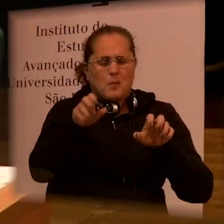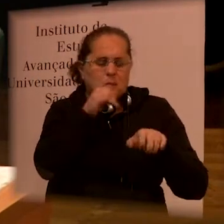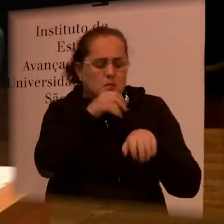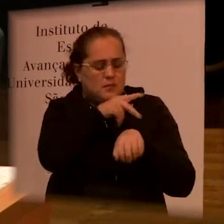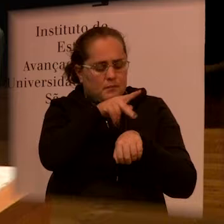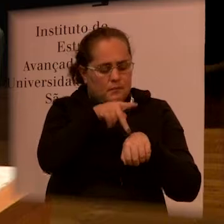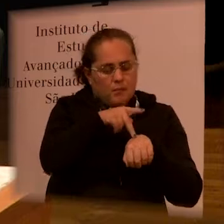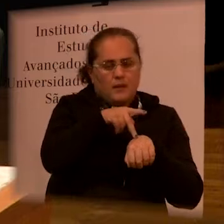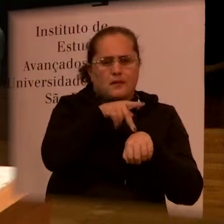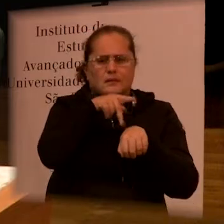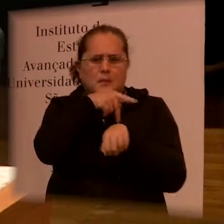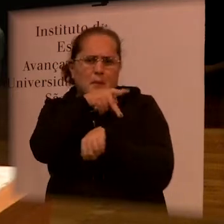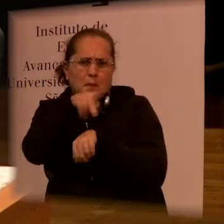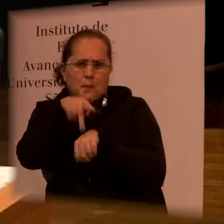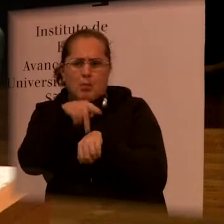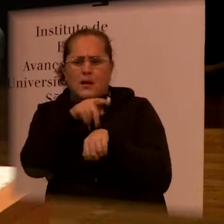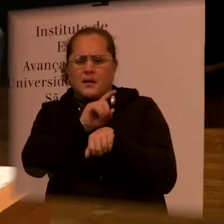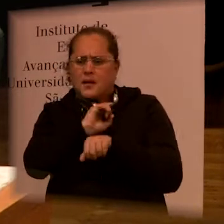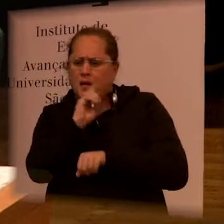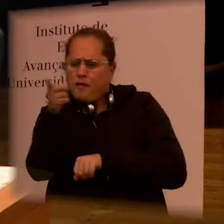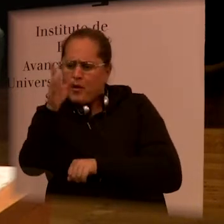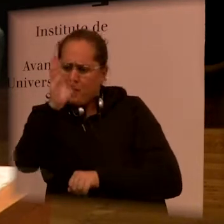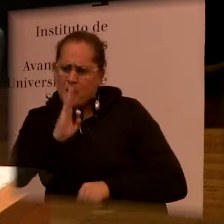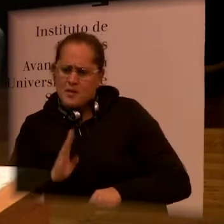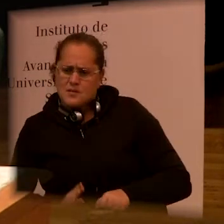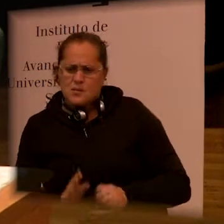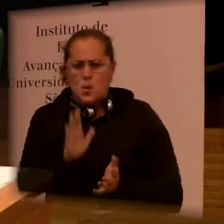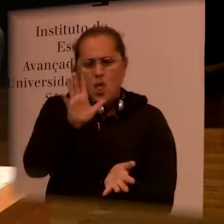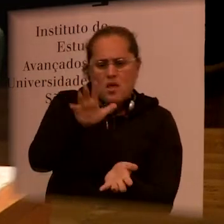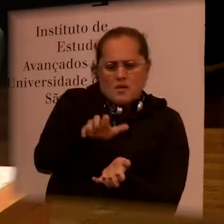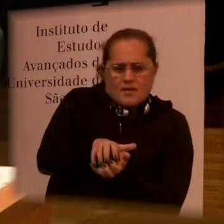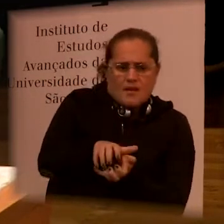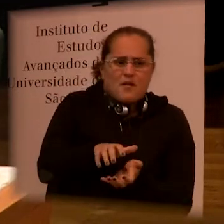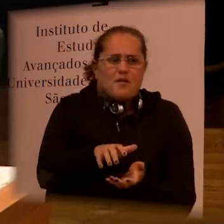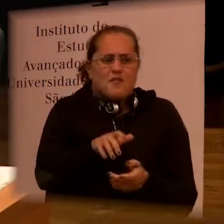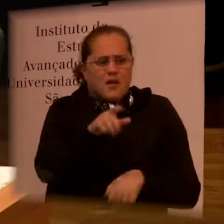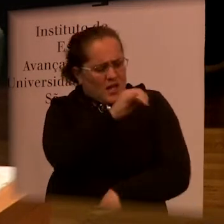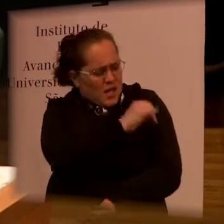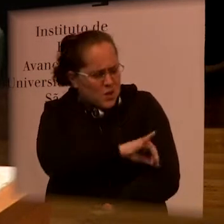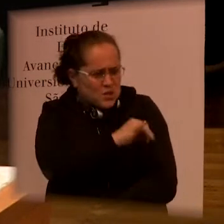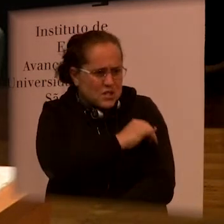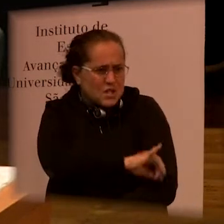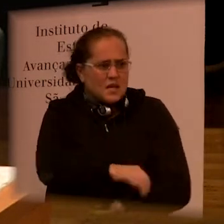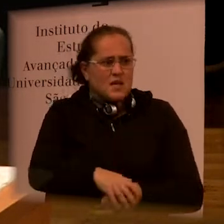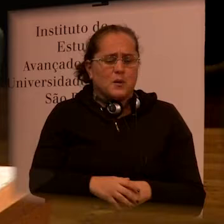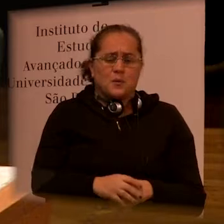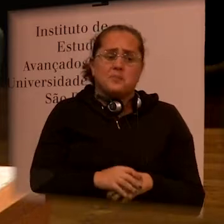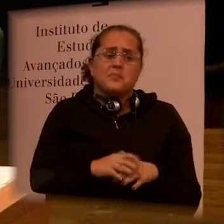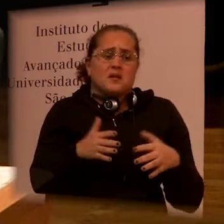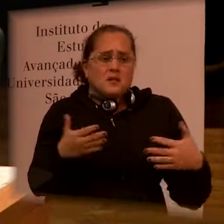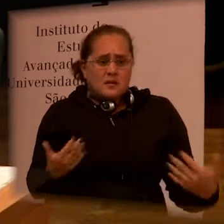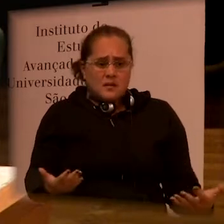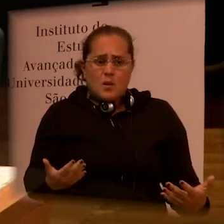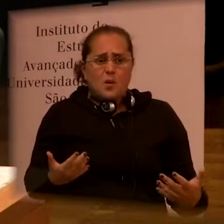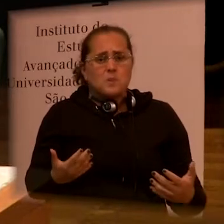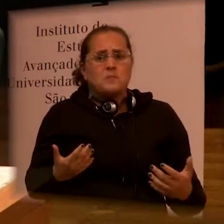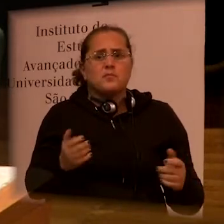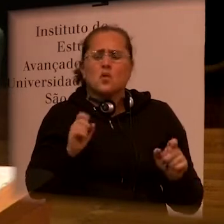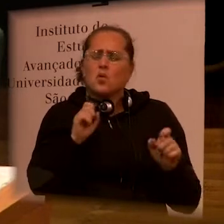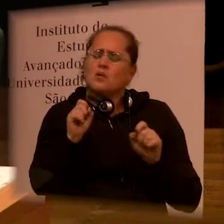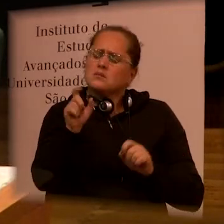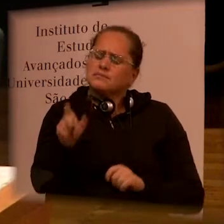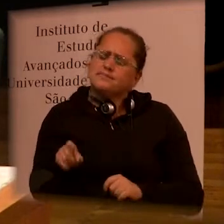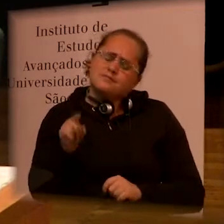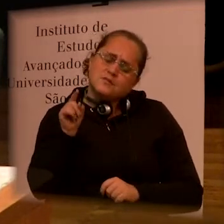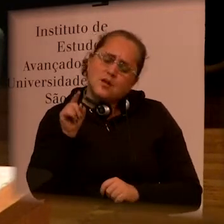from Guatemala to the northeast here of Brazil and Rio de Janeiro so I would like you